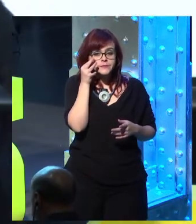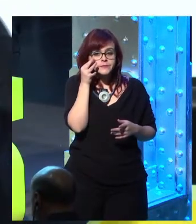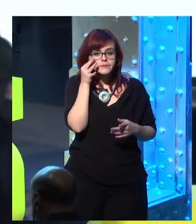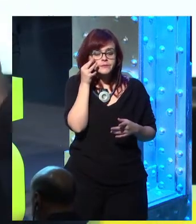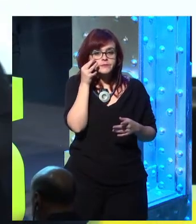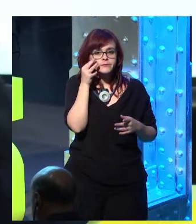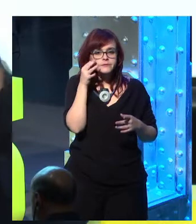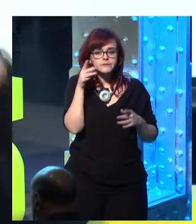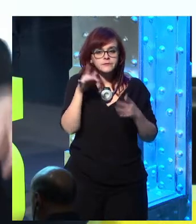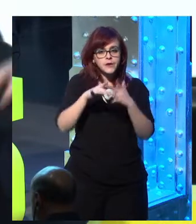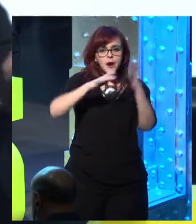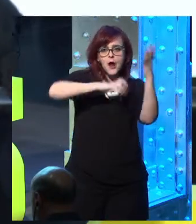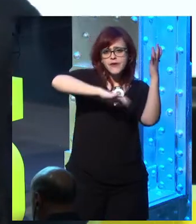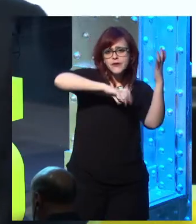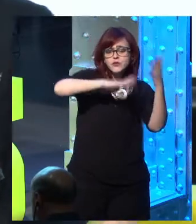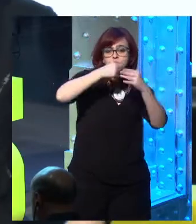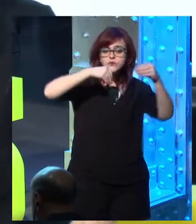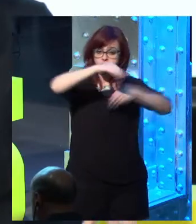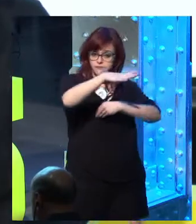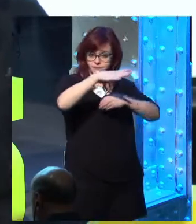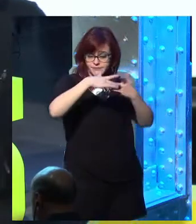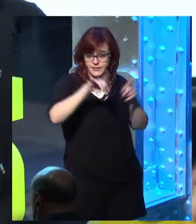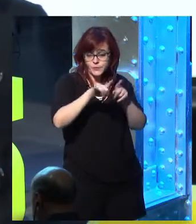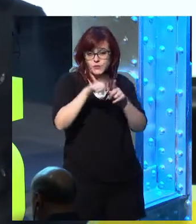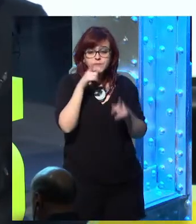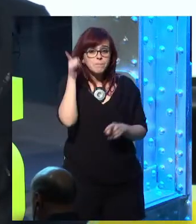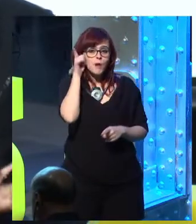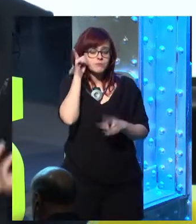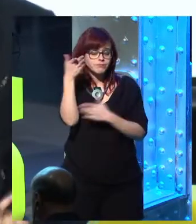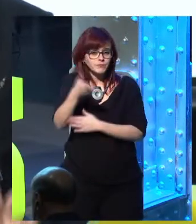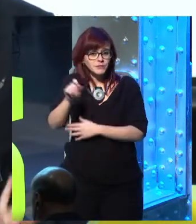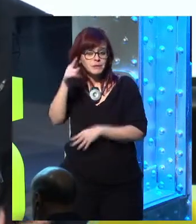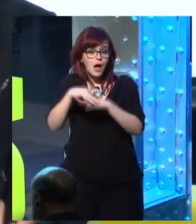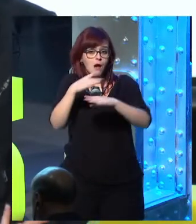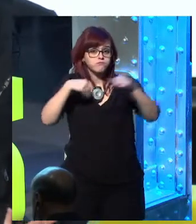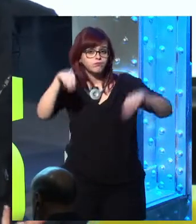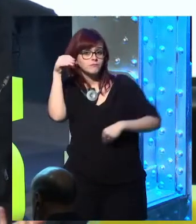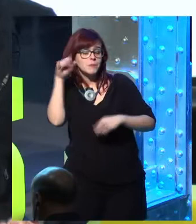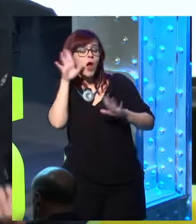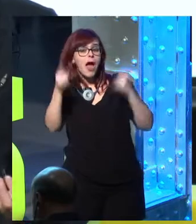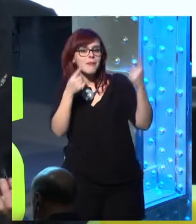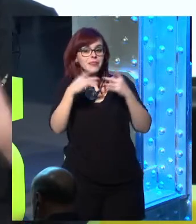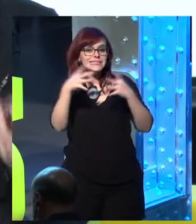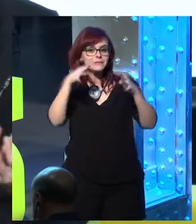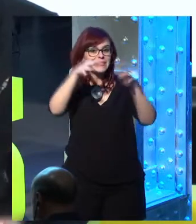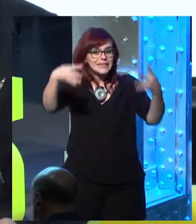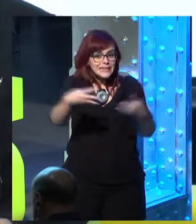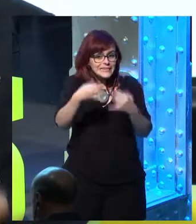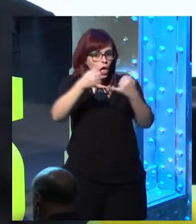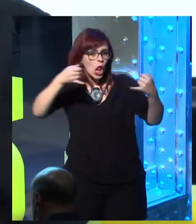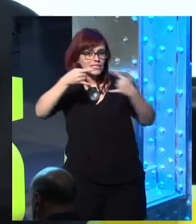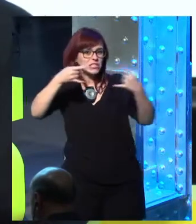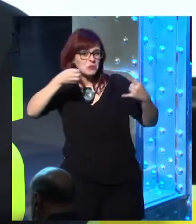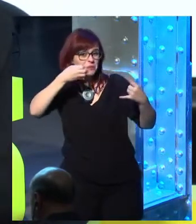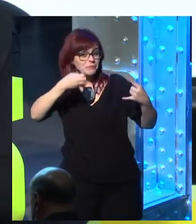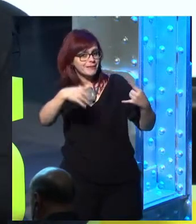But when we are in situations where we don't have a lot of network access, having everything on your phone is really important, because then you have all of your data.